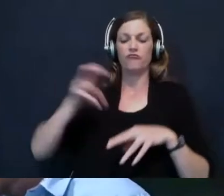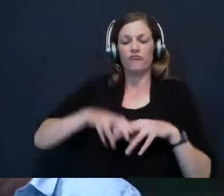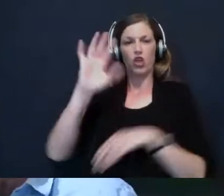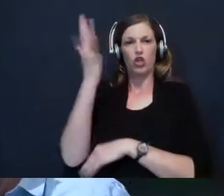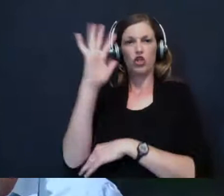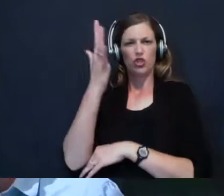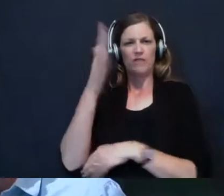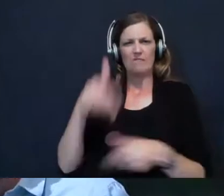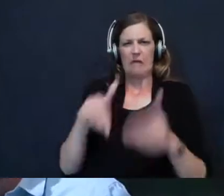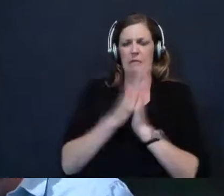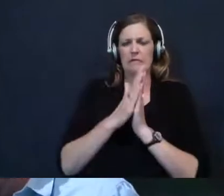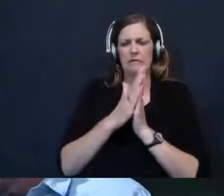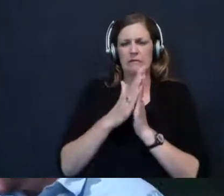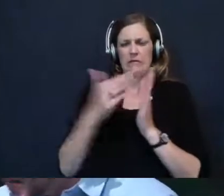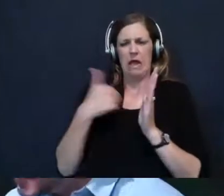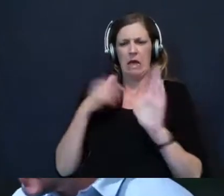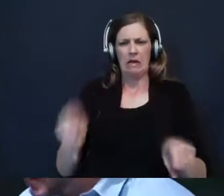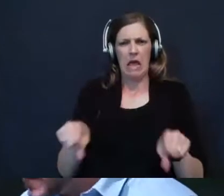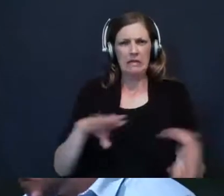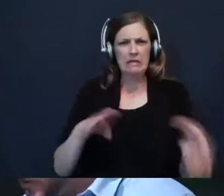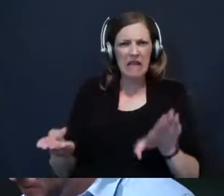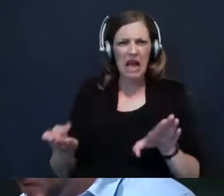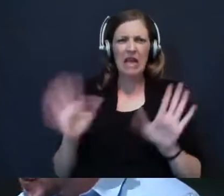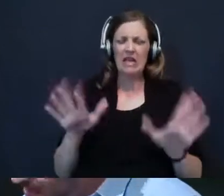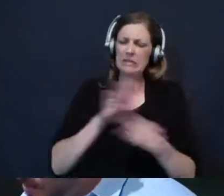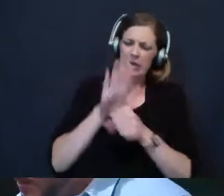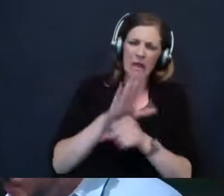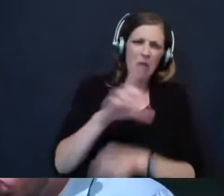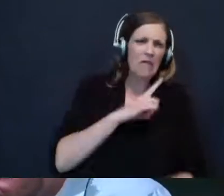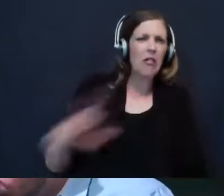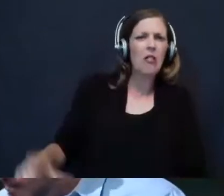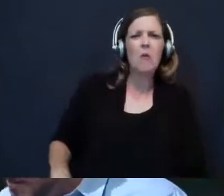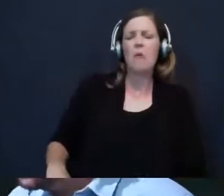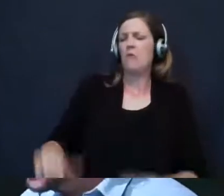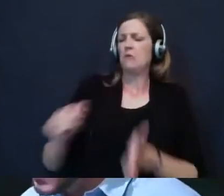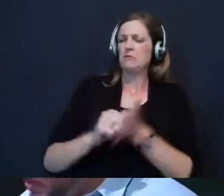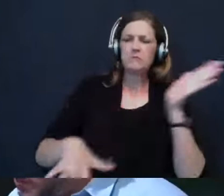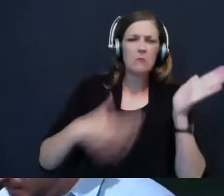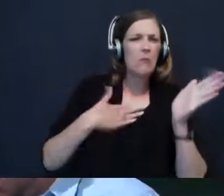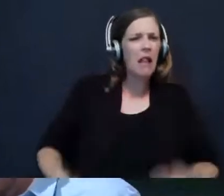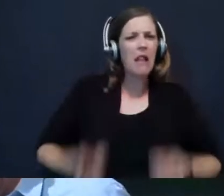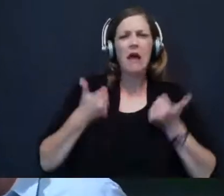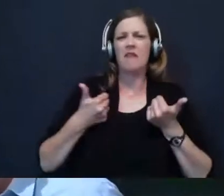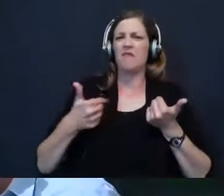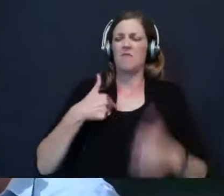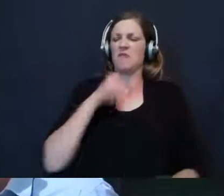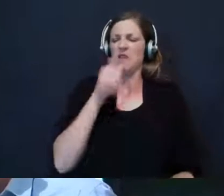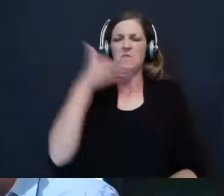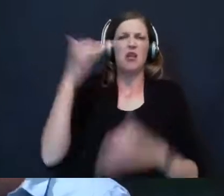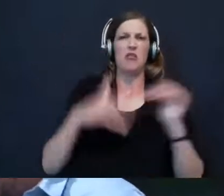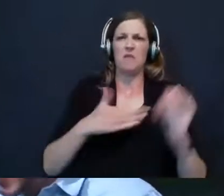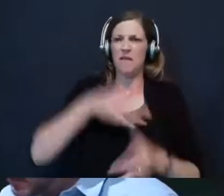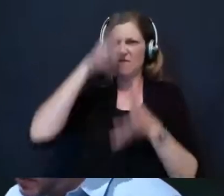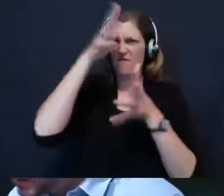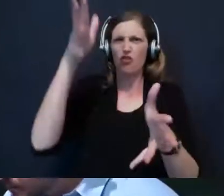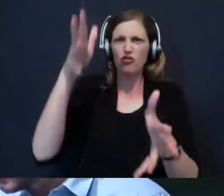asked that he might die saying, It is enough now, O Lord, take away my life, for I am no better than my father's. And